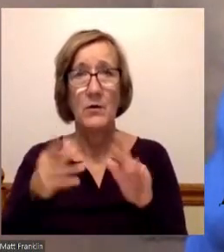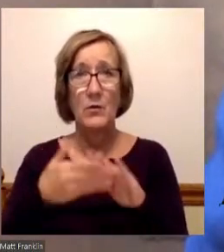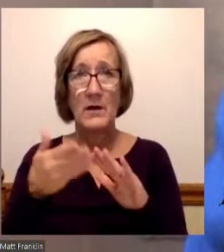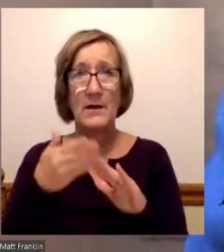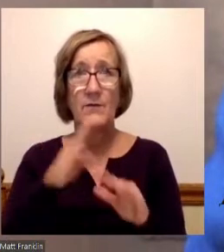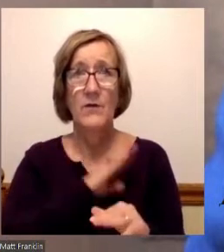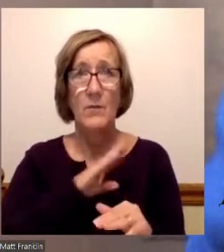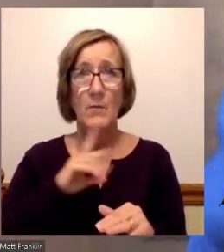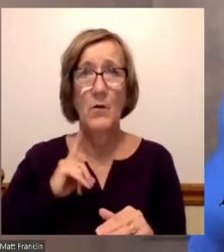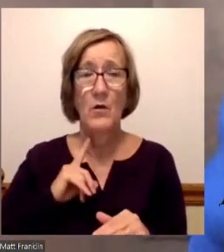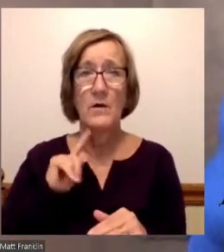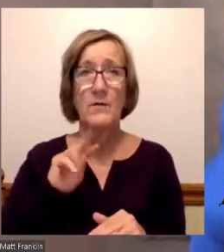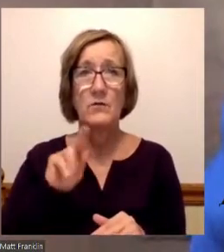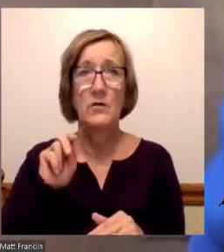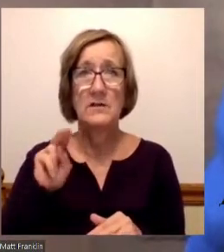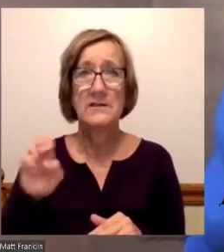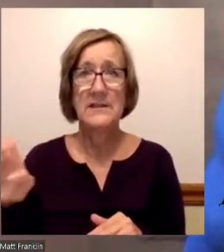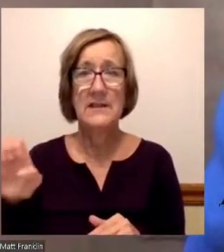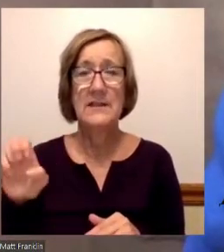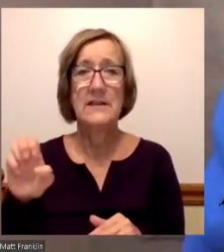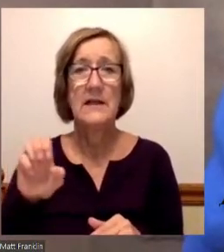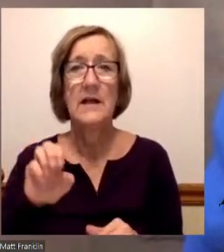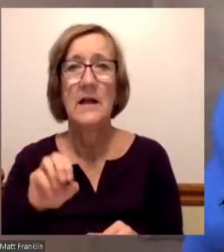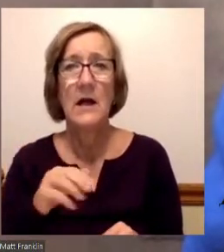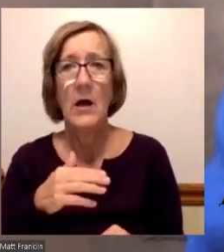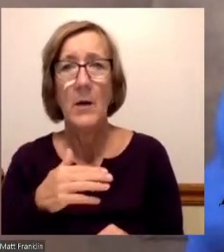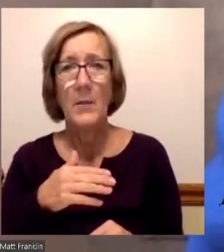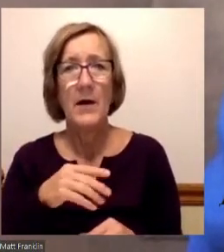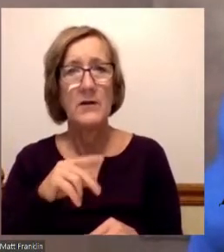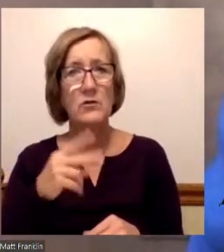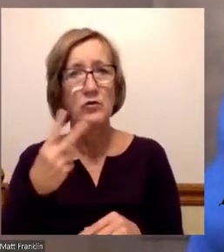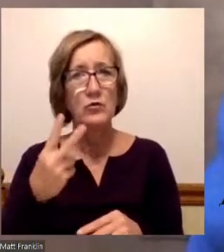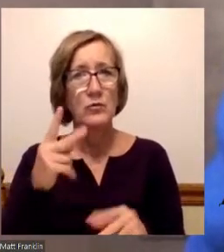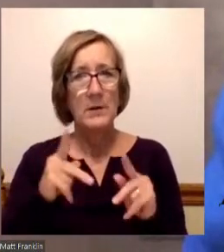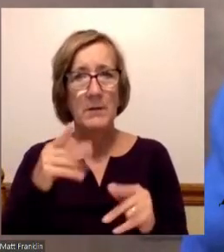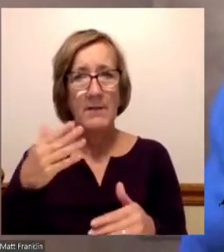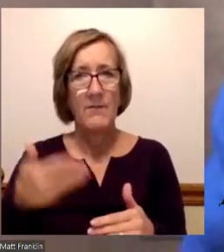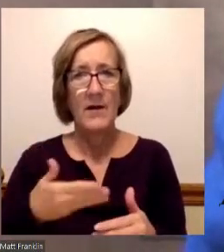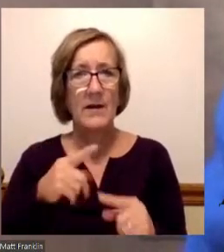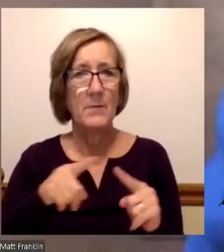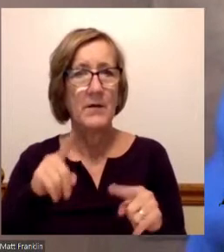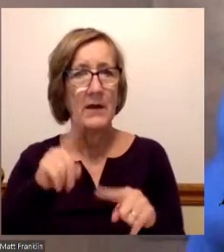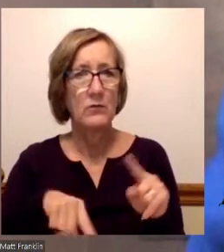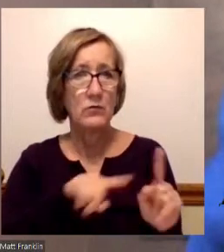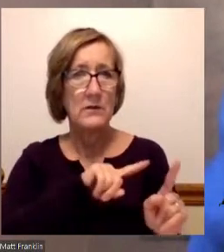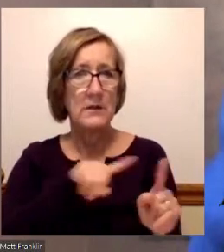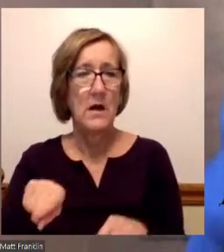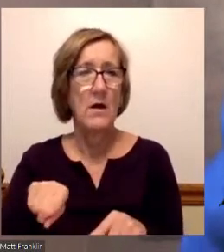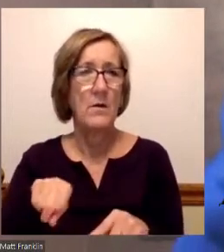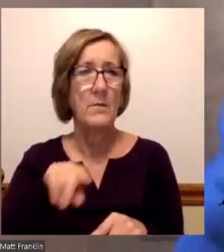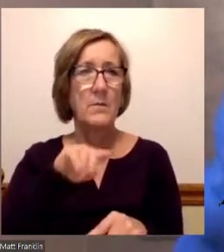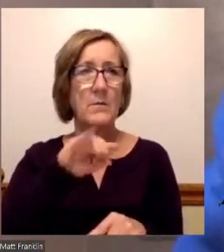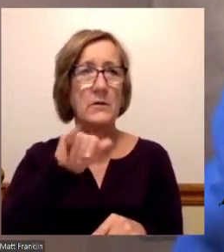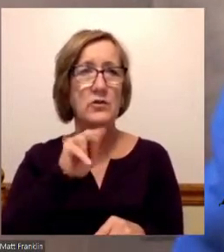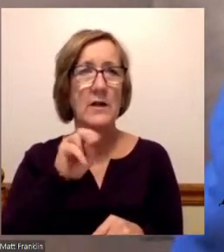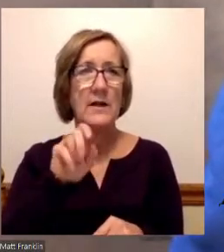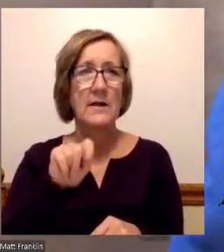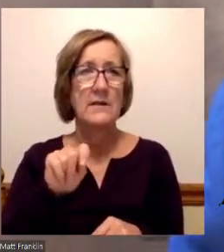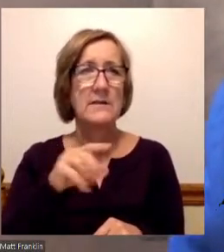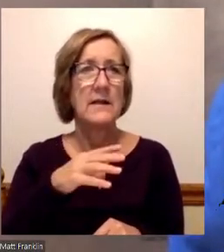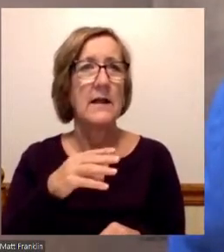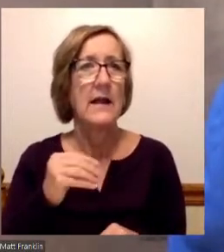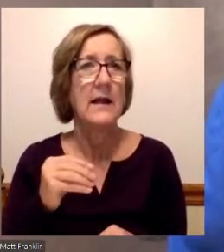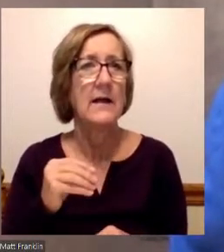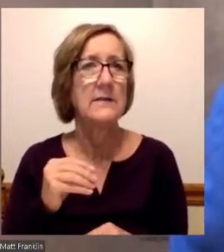Siktovich and also Janet Couch, they were invited. However, they were unable to attend. But again, thank you everyone for answering that